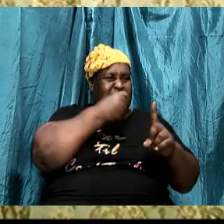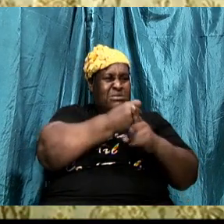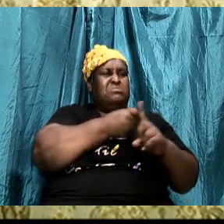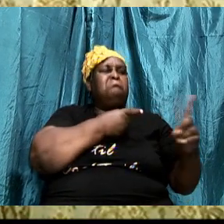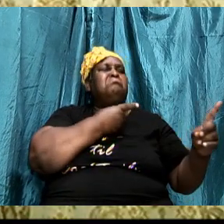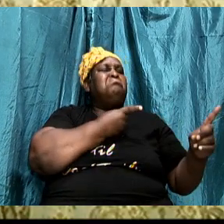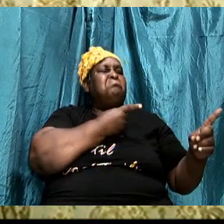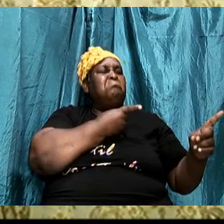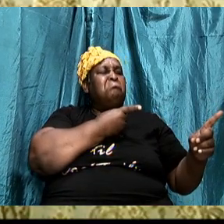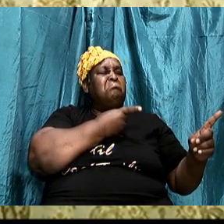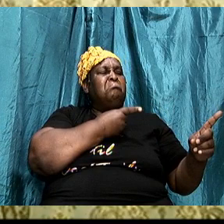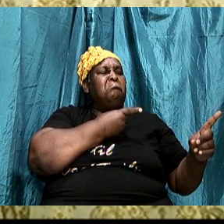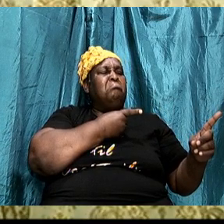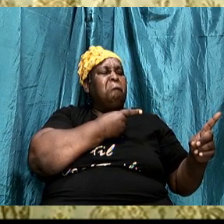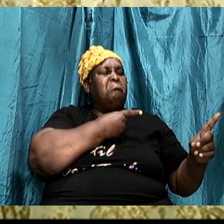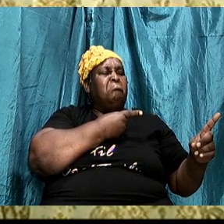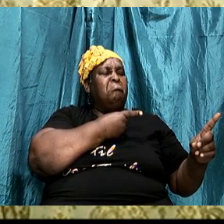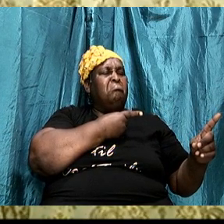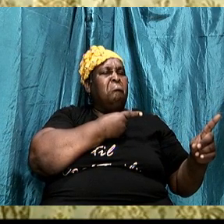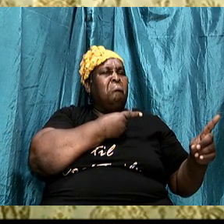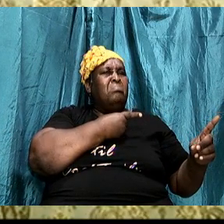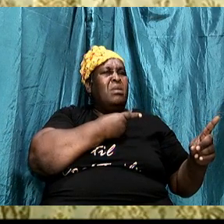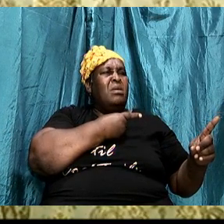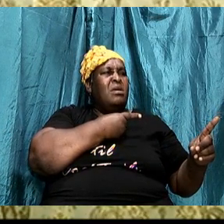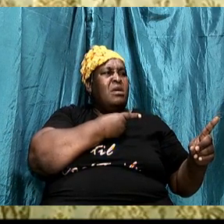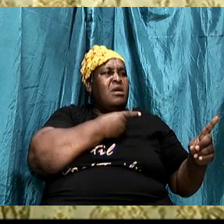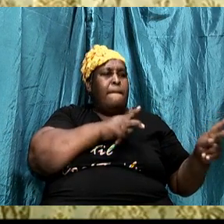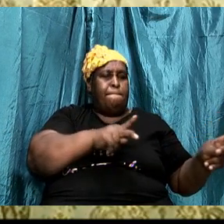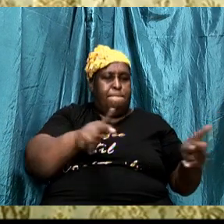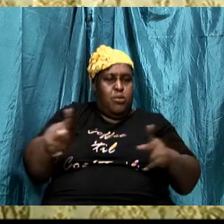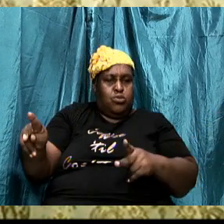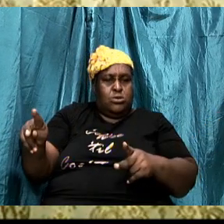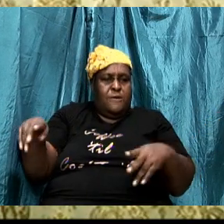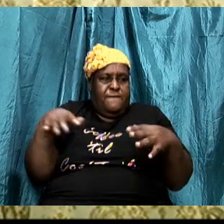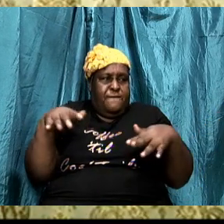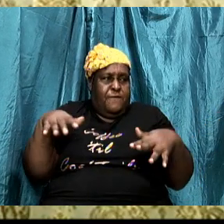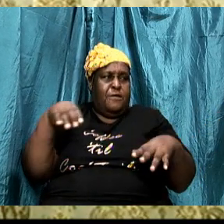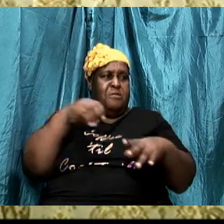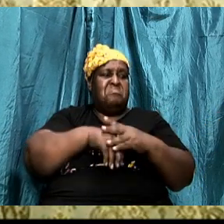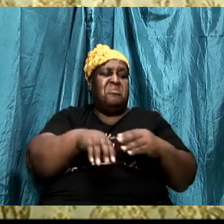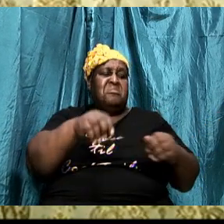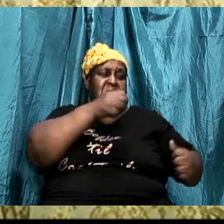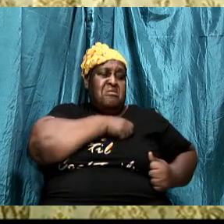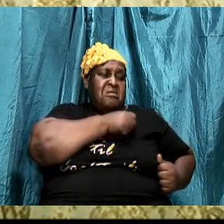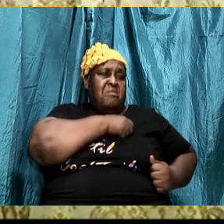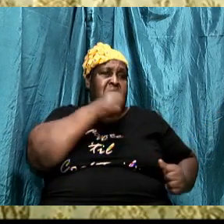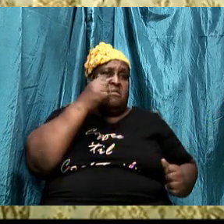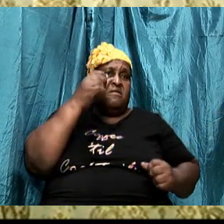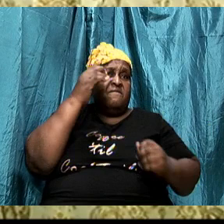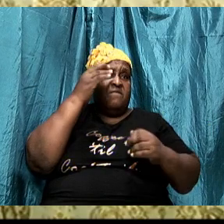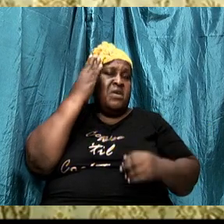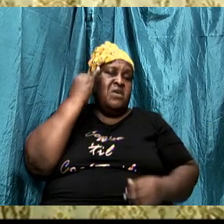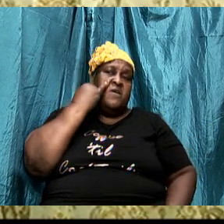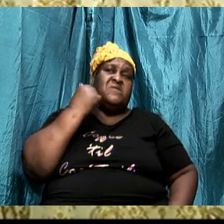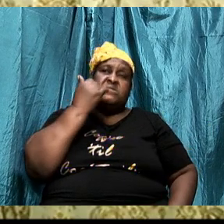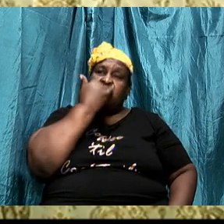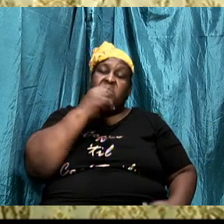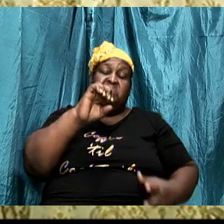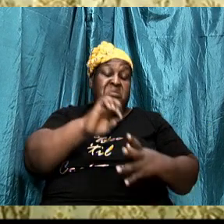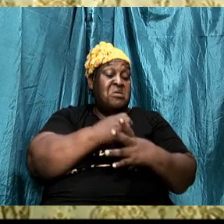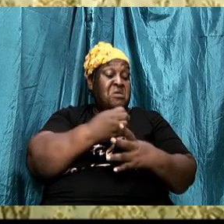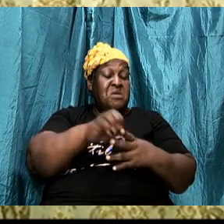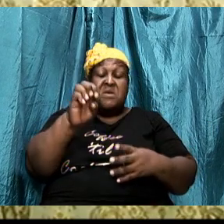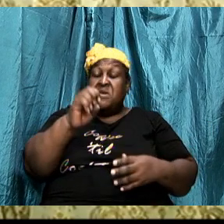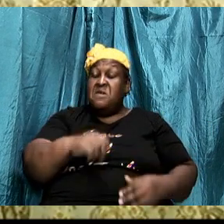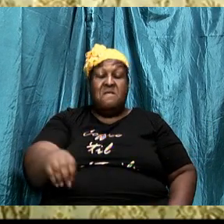It drove fear into the armies of Israel. Even the king was fearful.